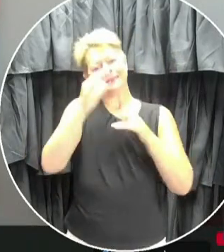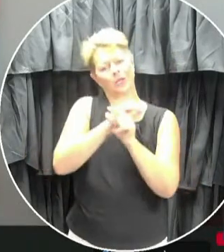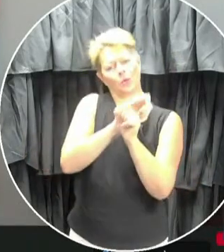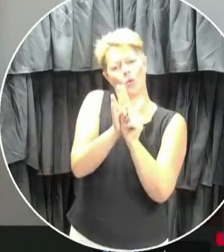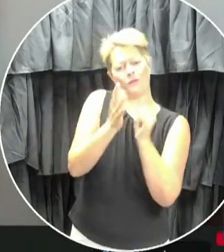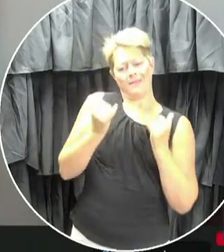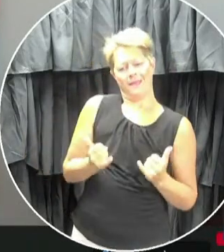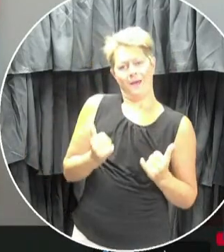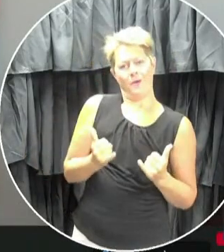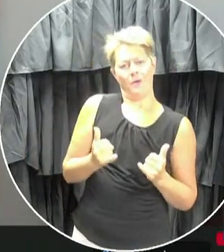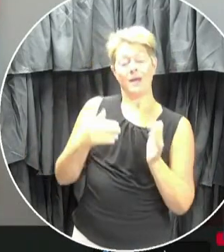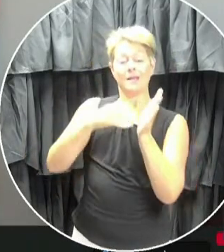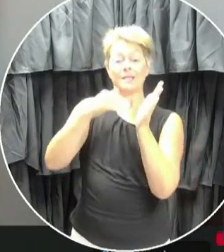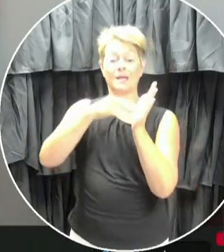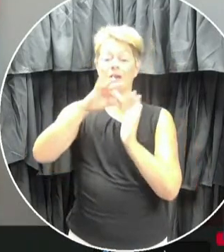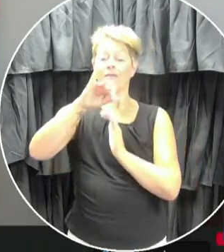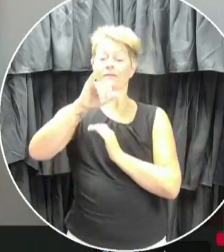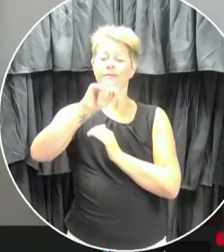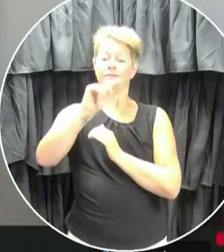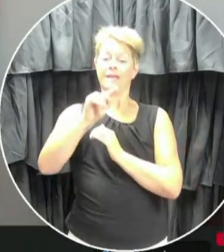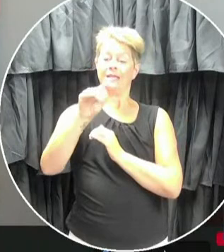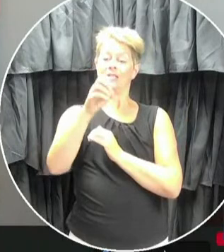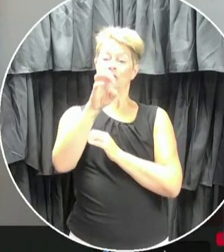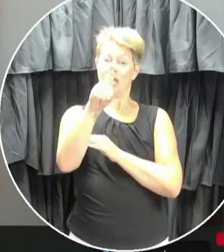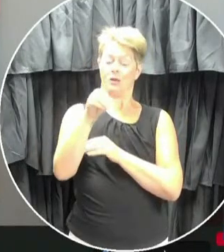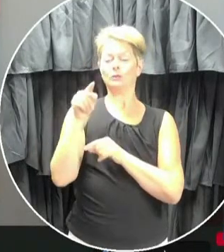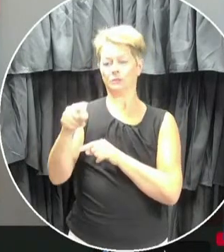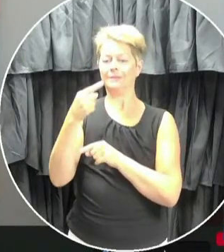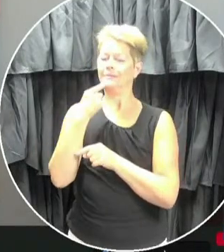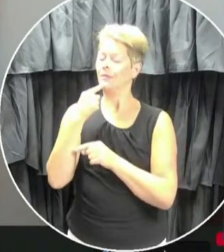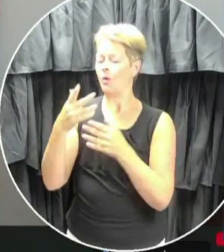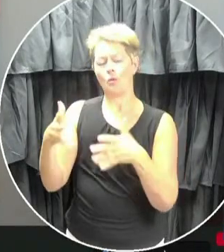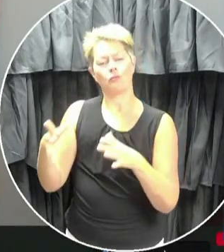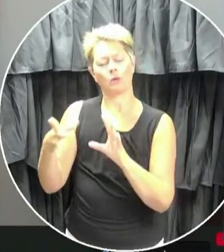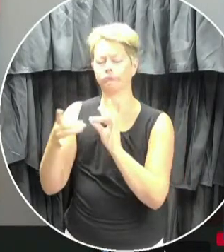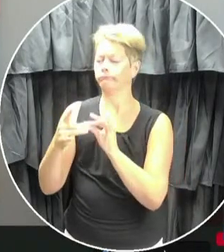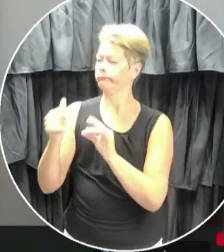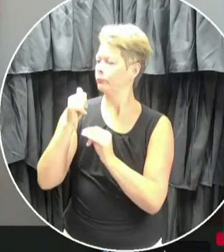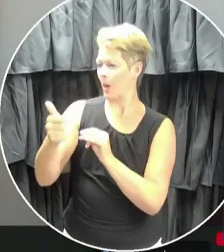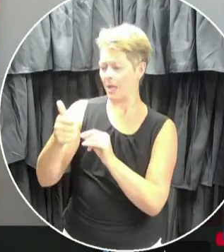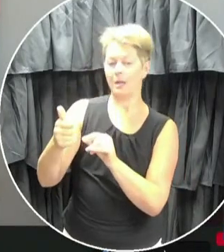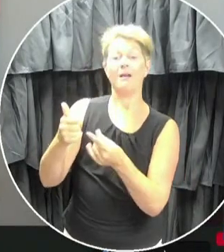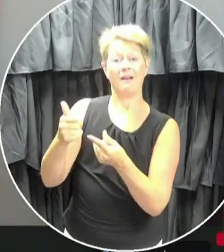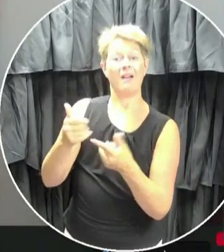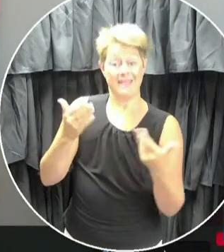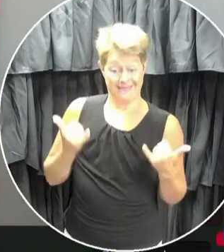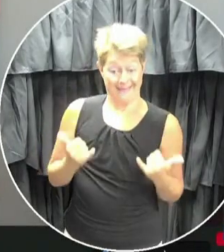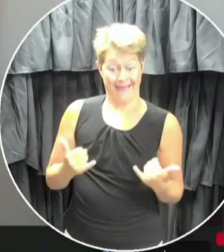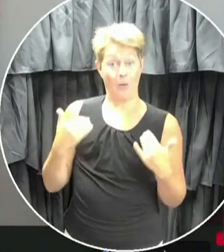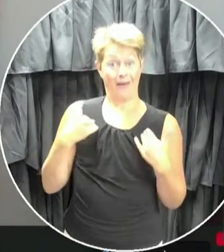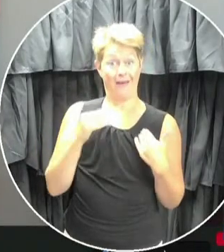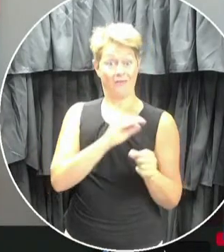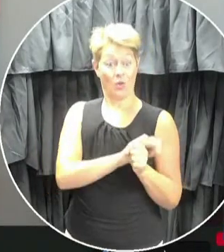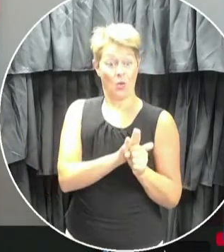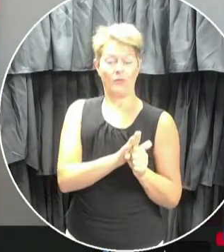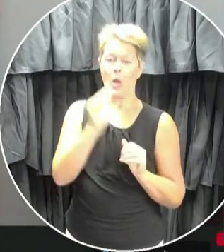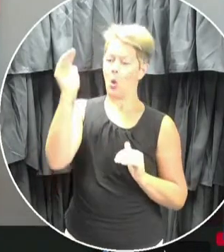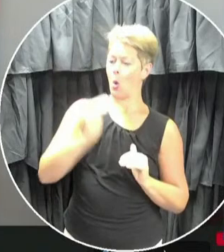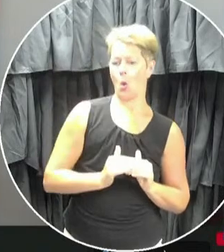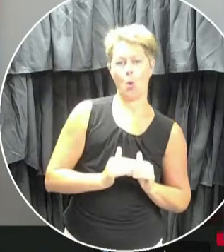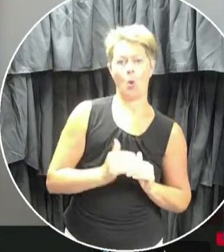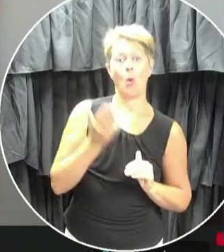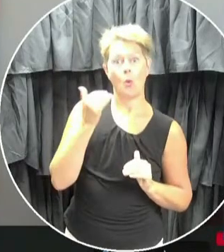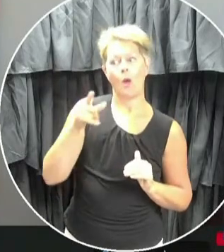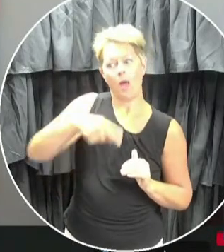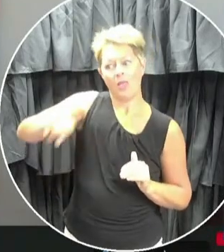think that Dr. Fitzgerald has articulated this clearly. Our prevalence is very low in this province because of the work that's been done to